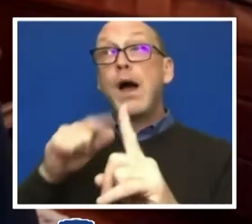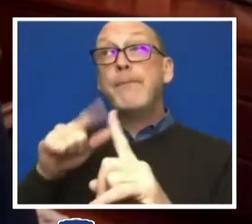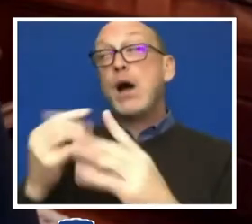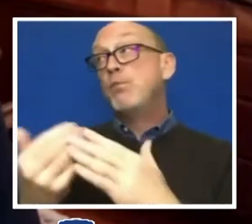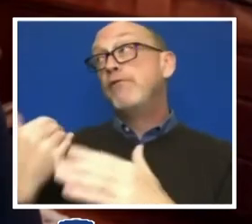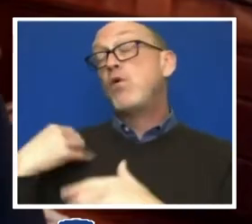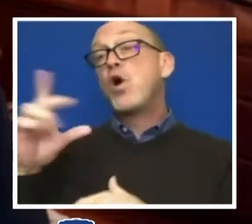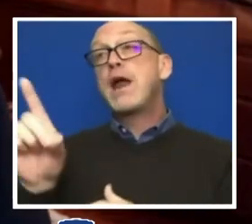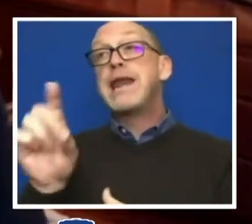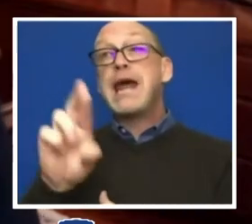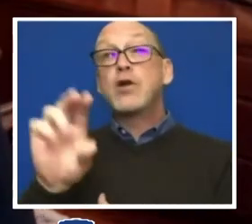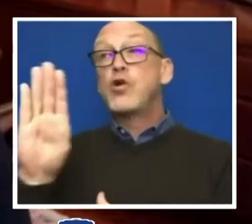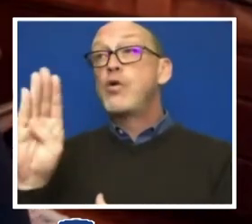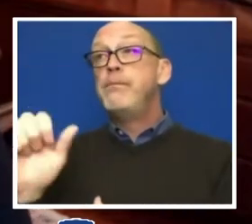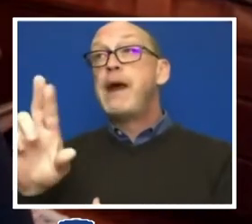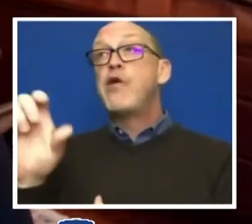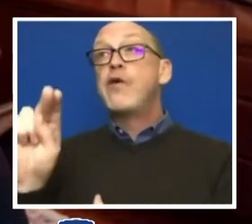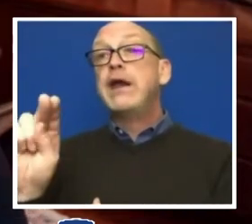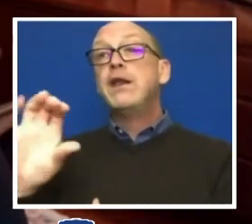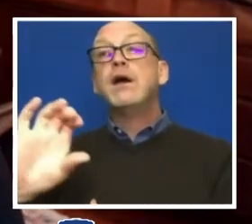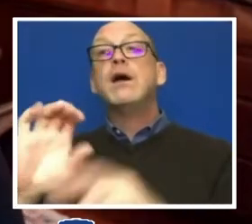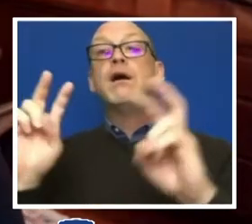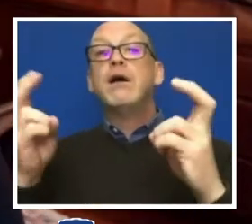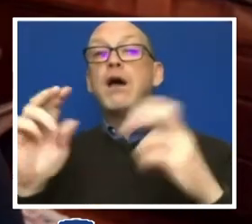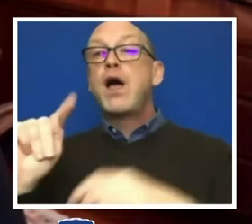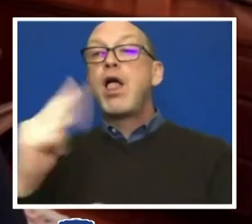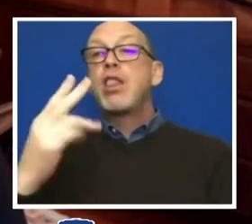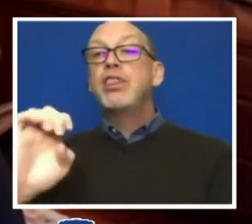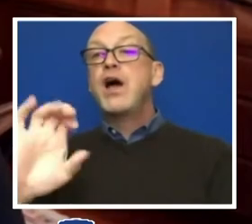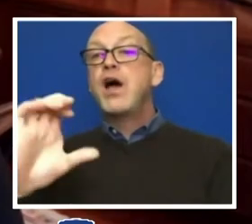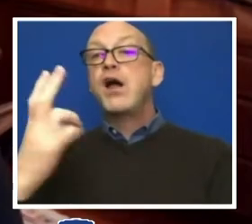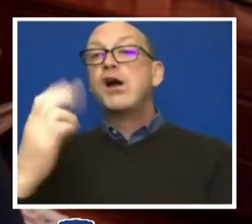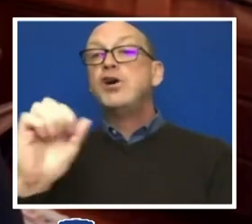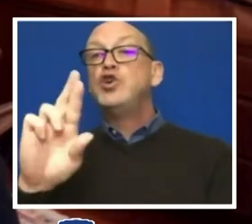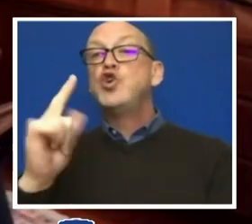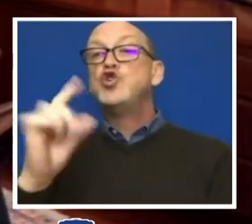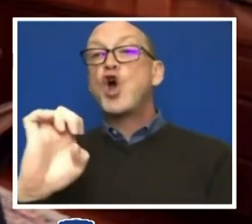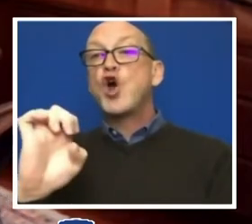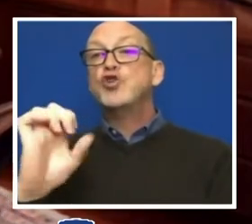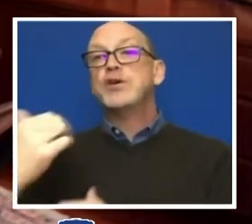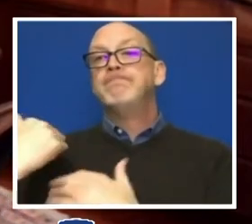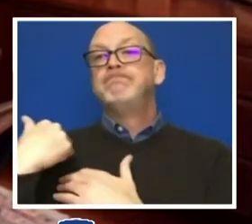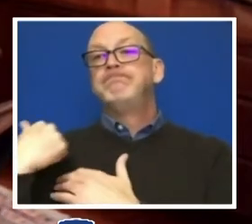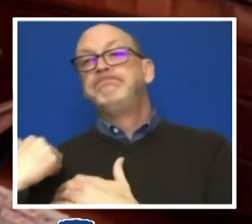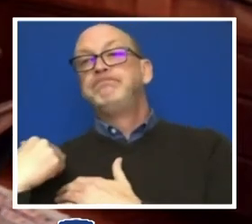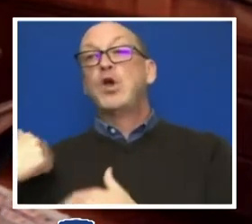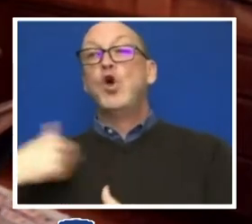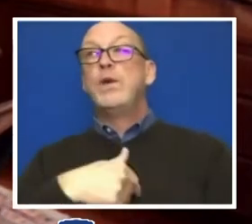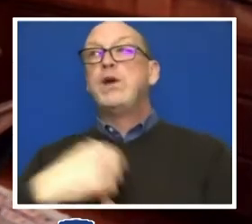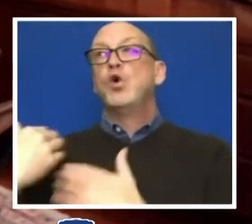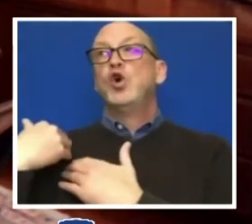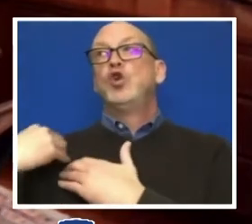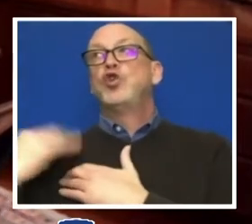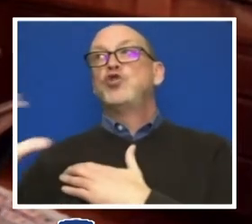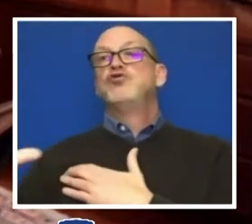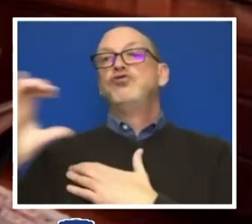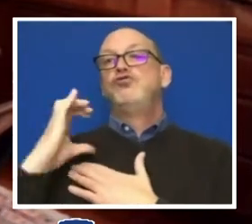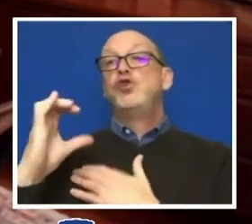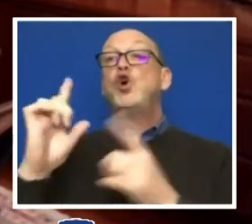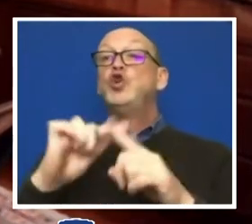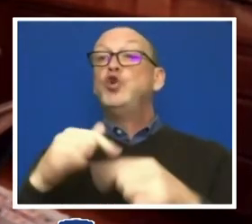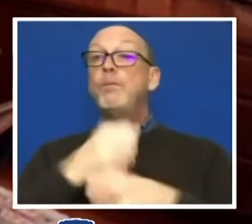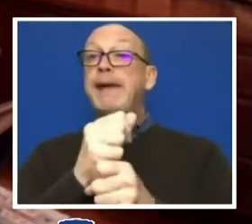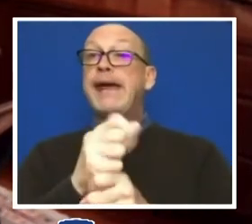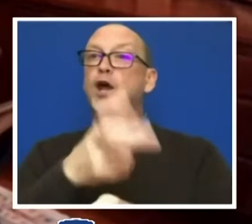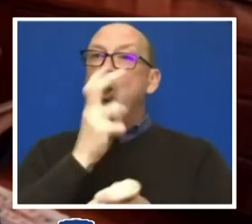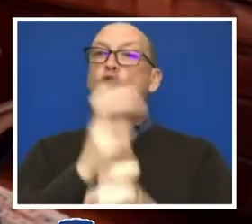charge. So we as co-chairs were charged to make concrete recommendations in support